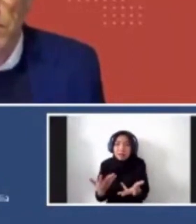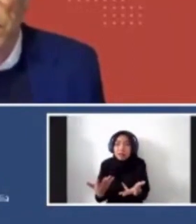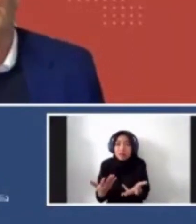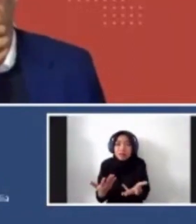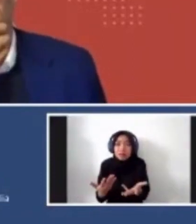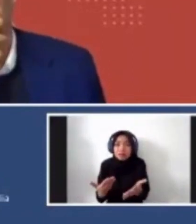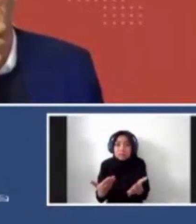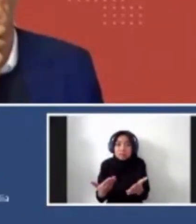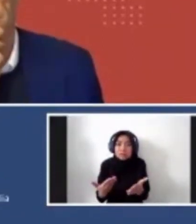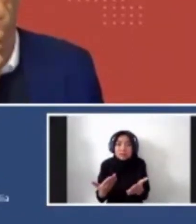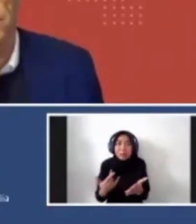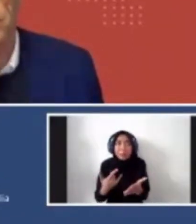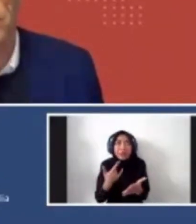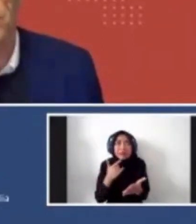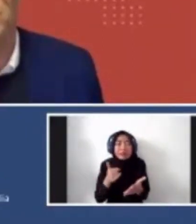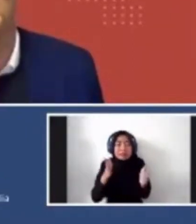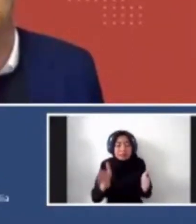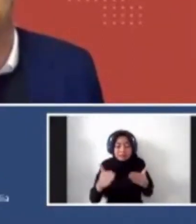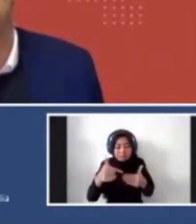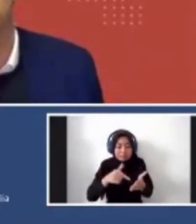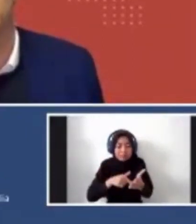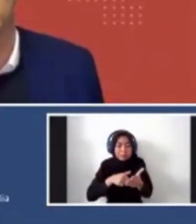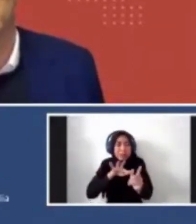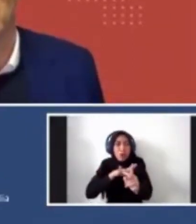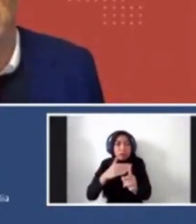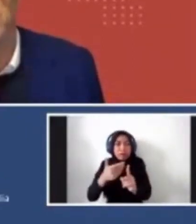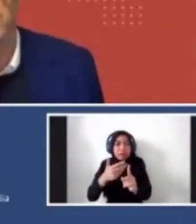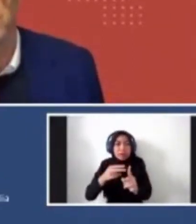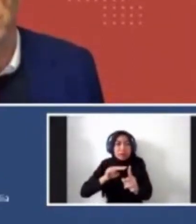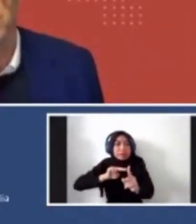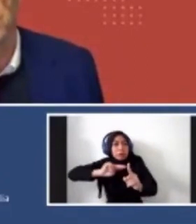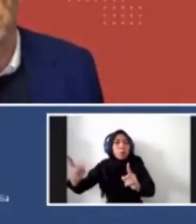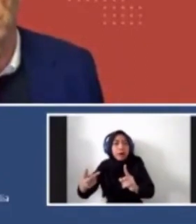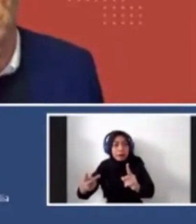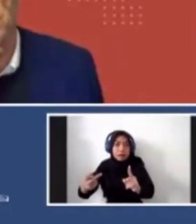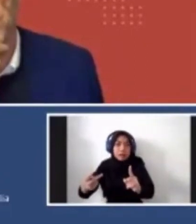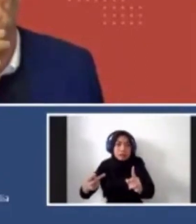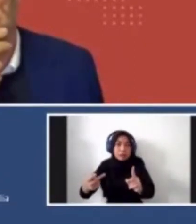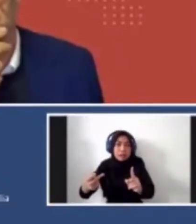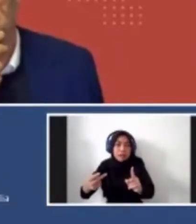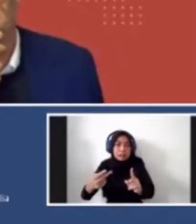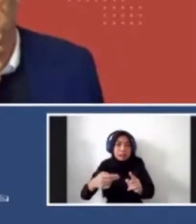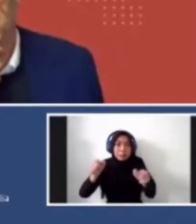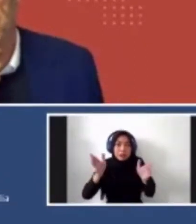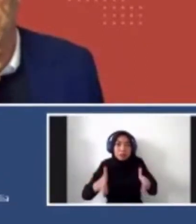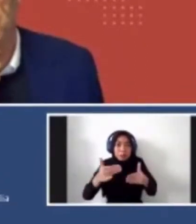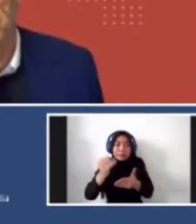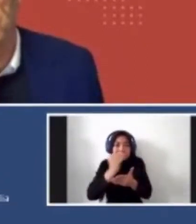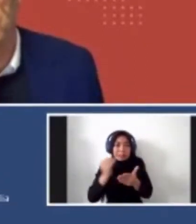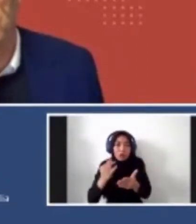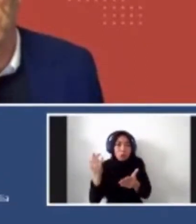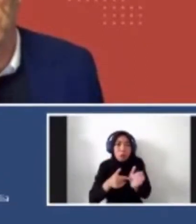to readdress our, our question again, the position and meaning of public art space. Yes, maybe because, uh,